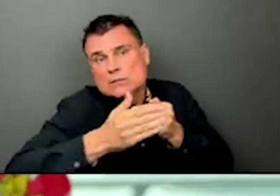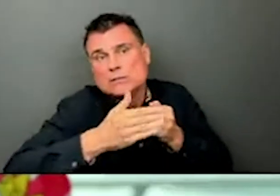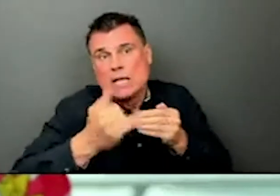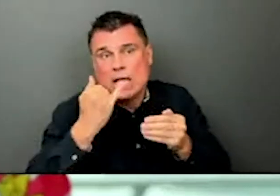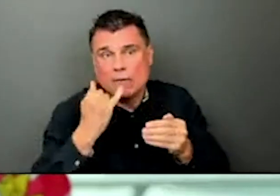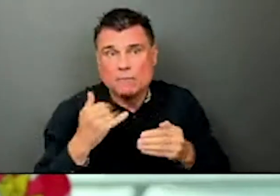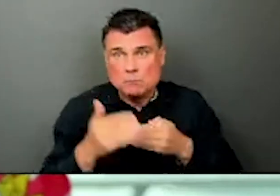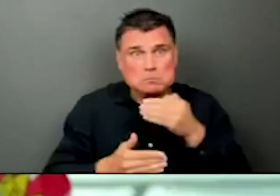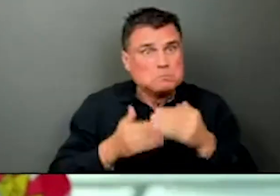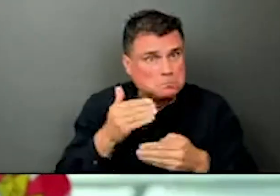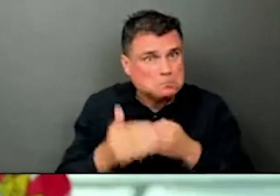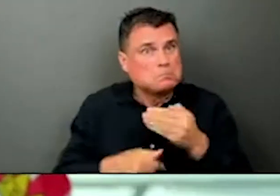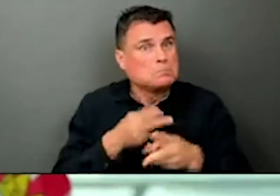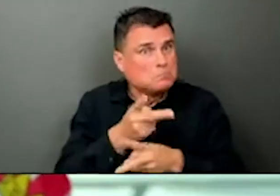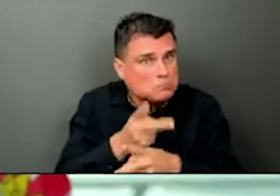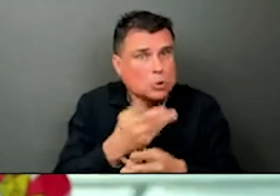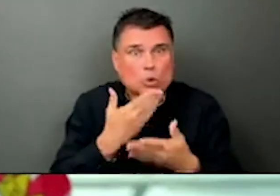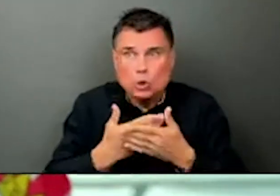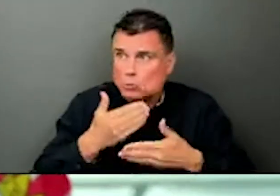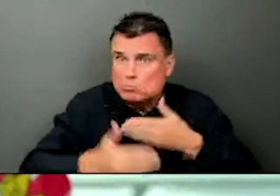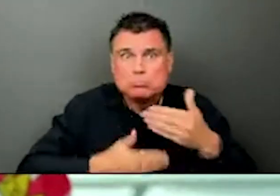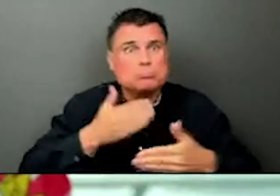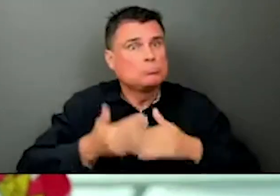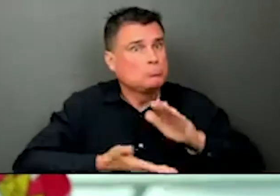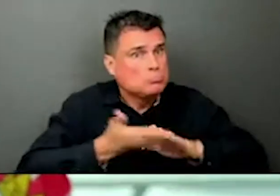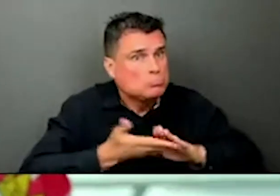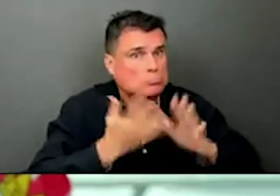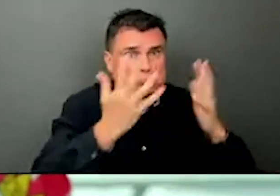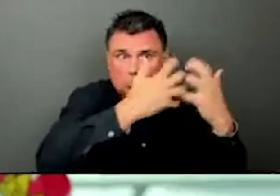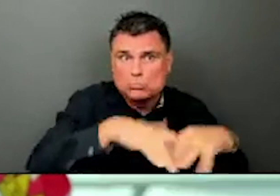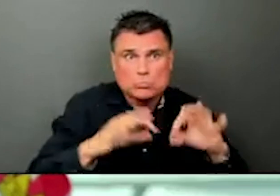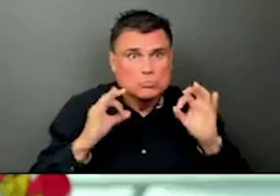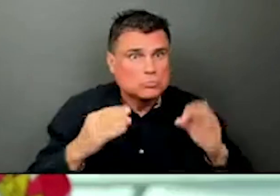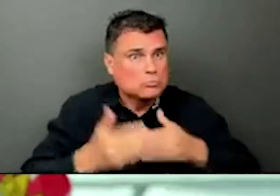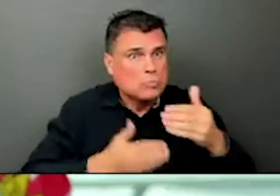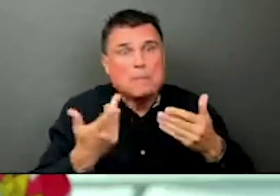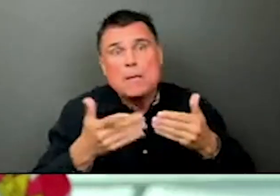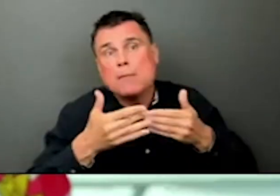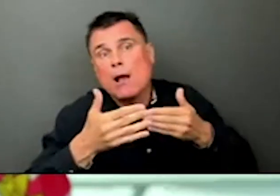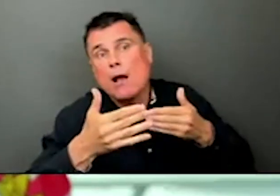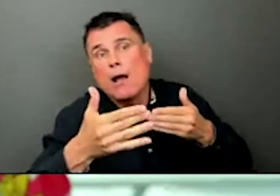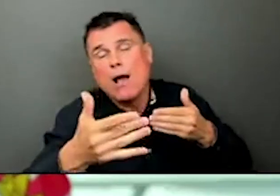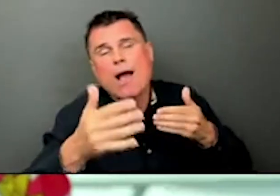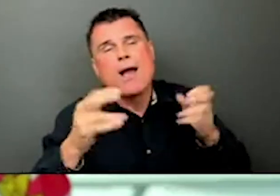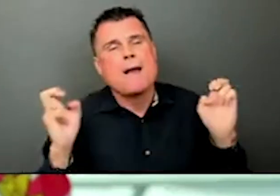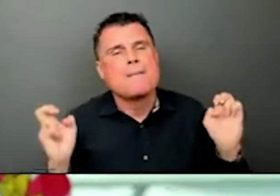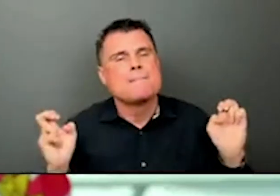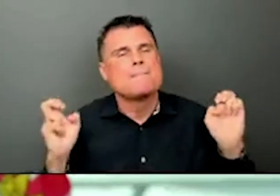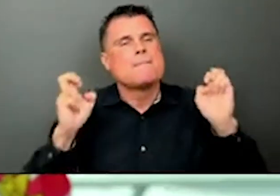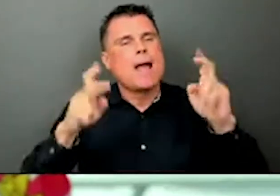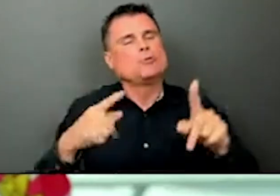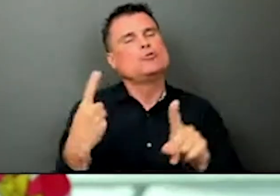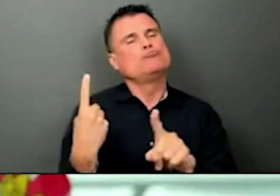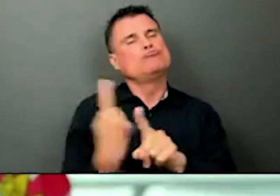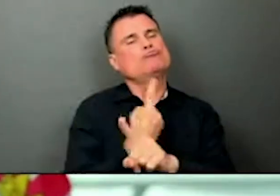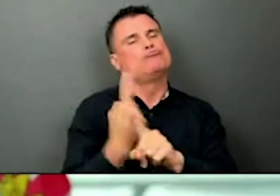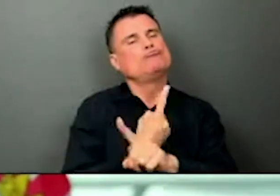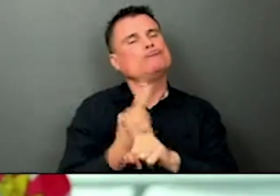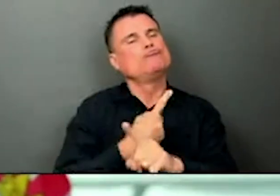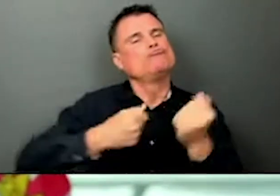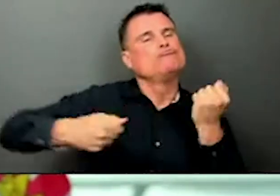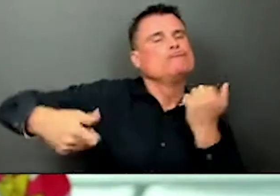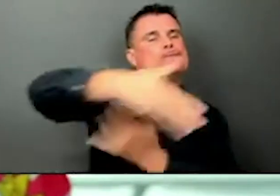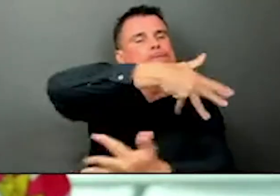our communities, back to work, back to the meaningful relationships in our lives. And as we move forward, our public health